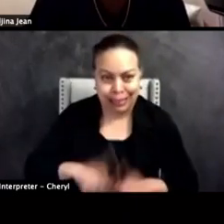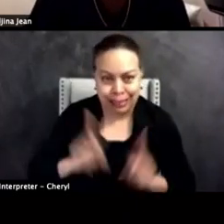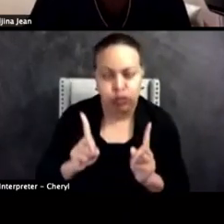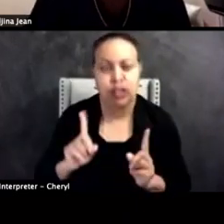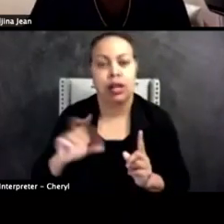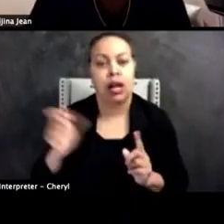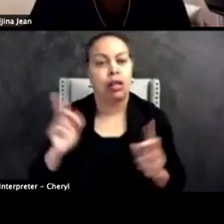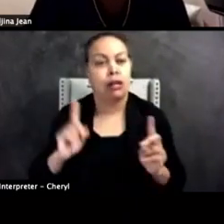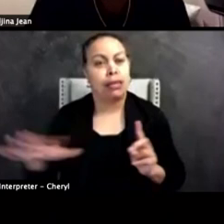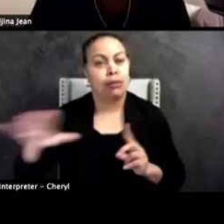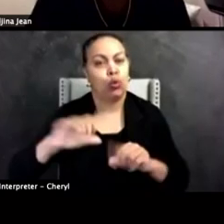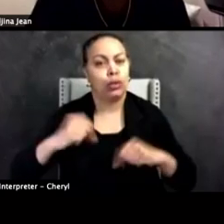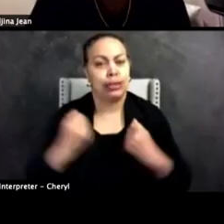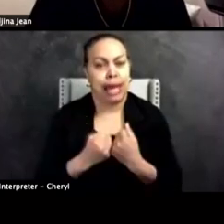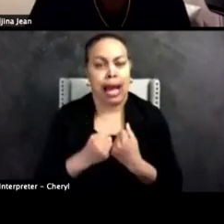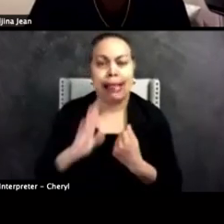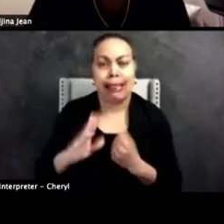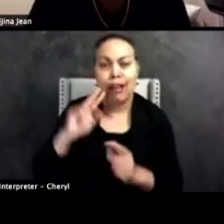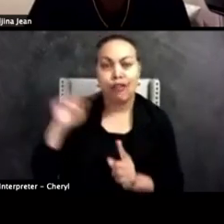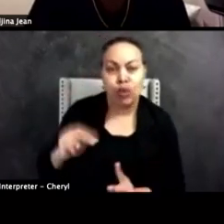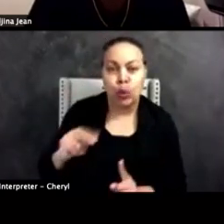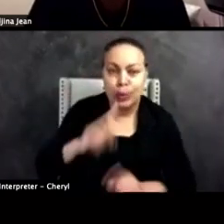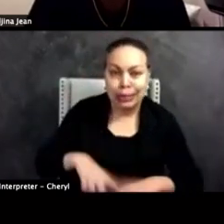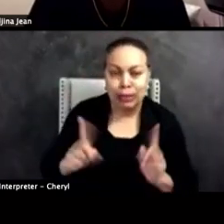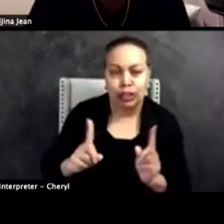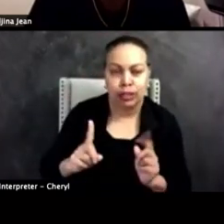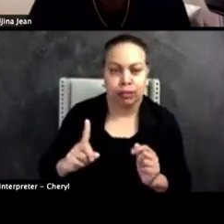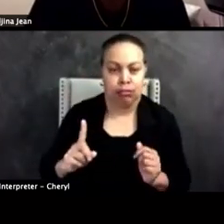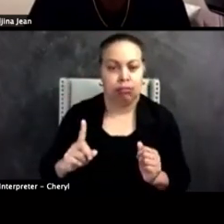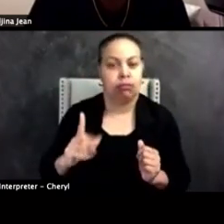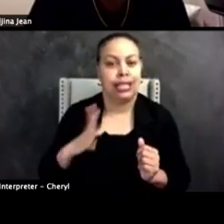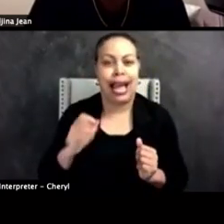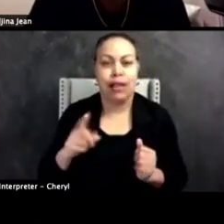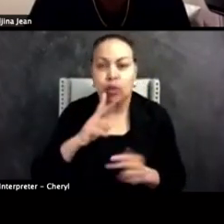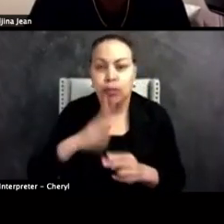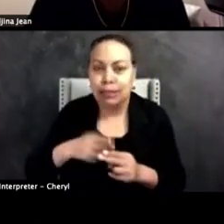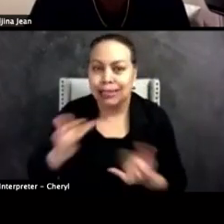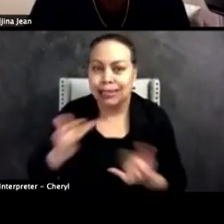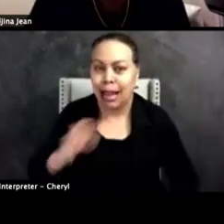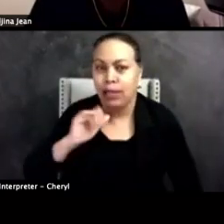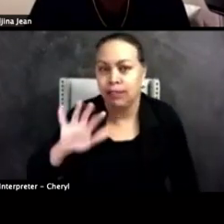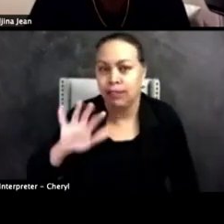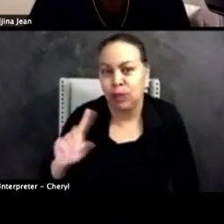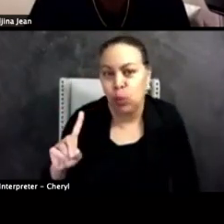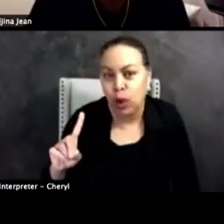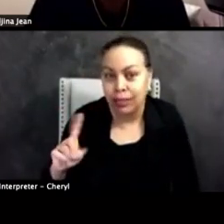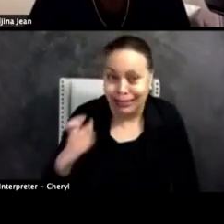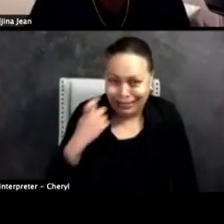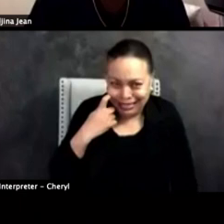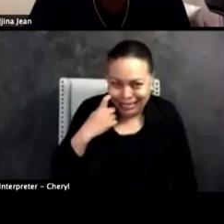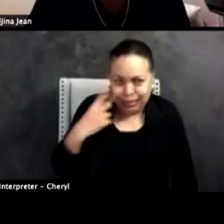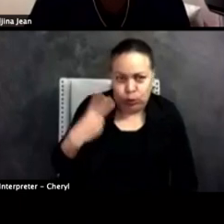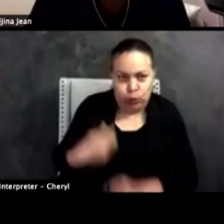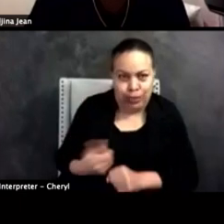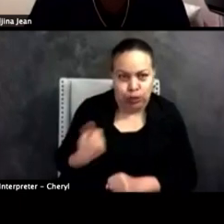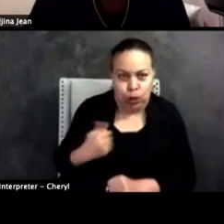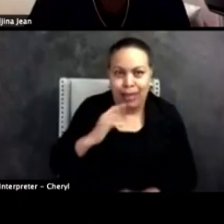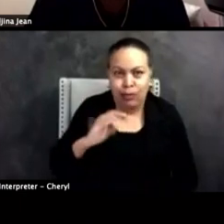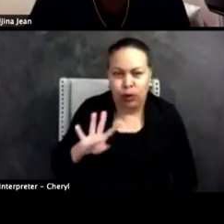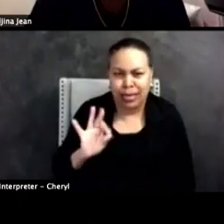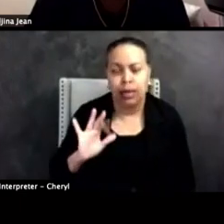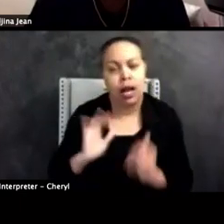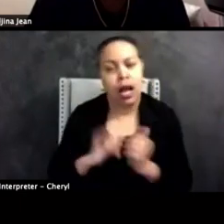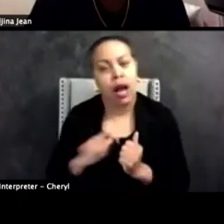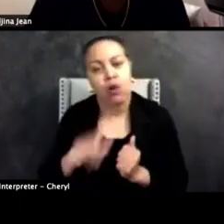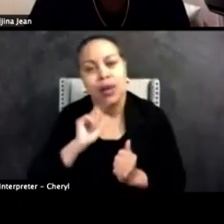um, their views on society, et cetera. Right. And you mentioned that you're 51 at this moment, two years ago, you know, you were 49. should not be 49 years